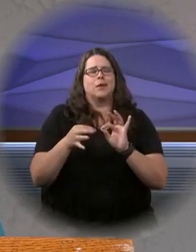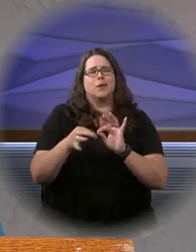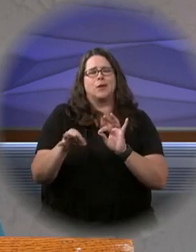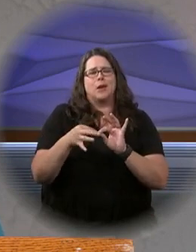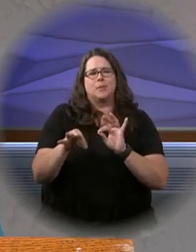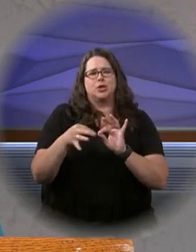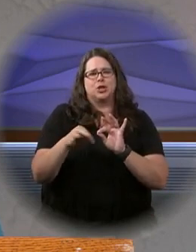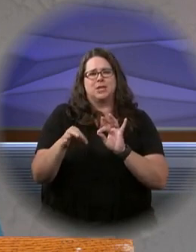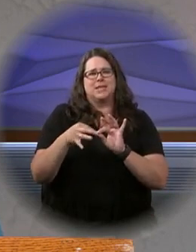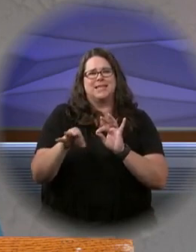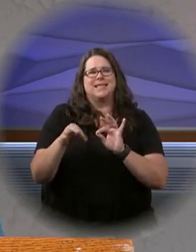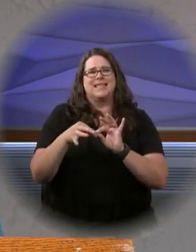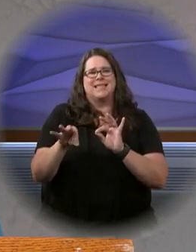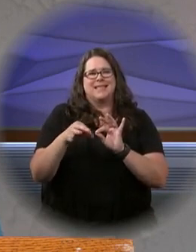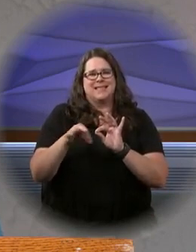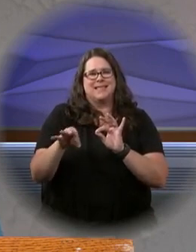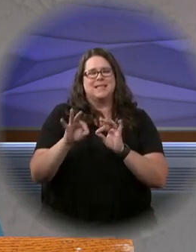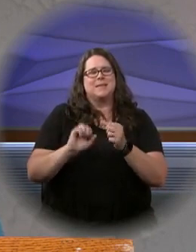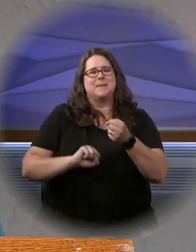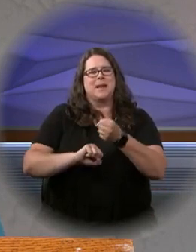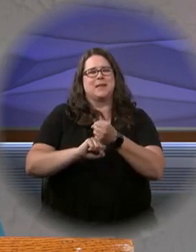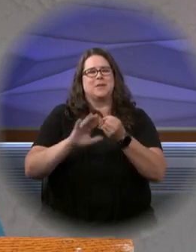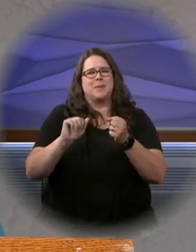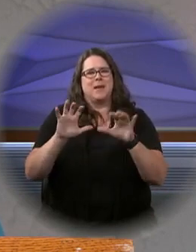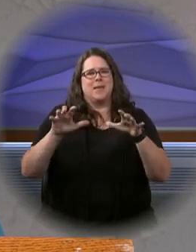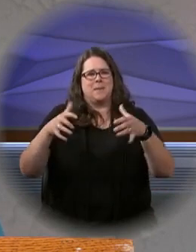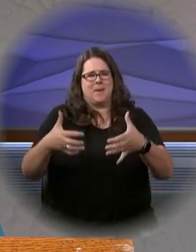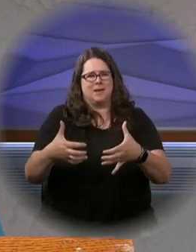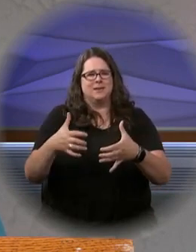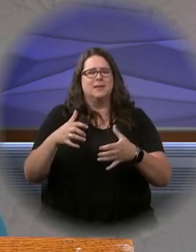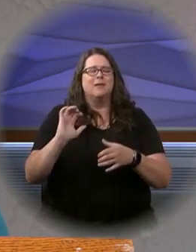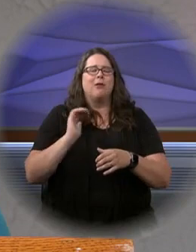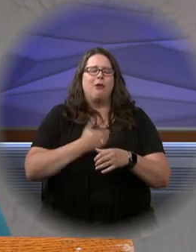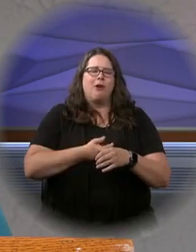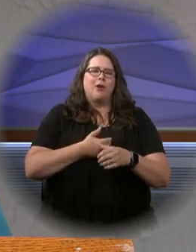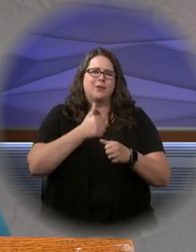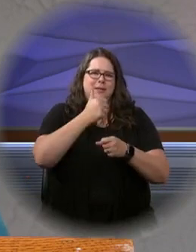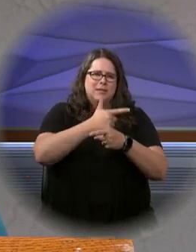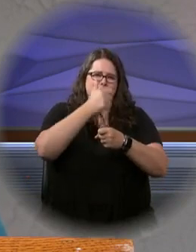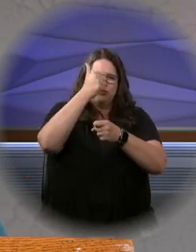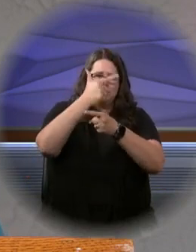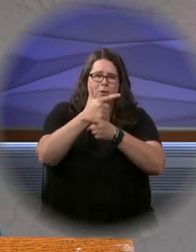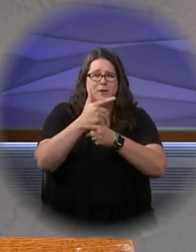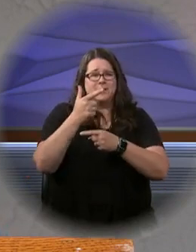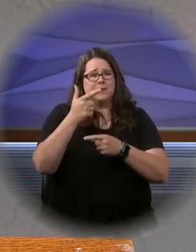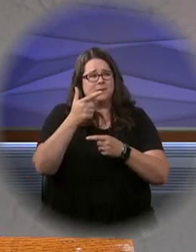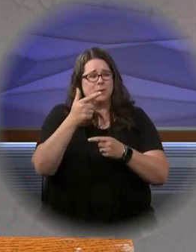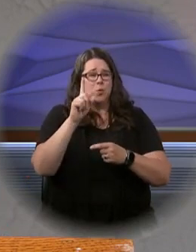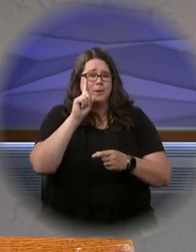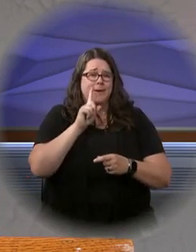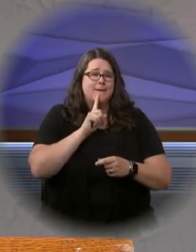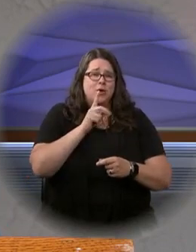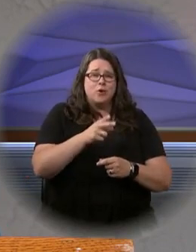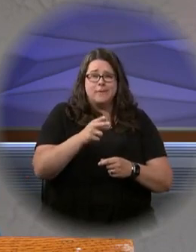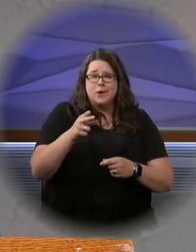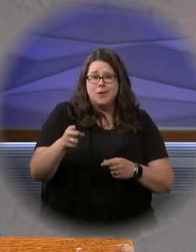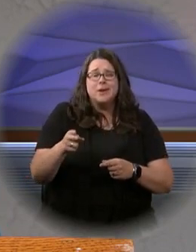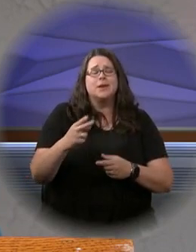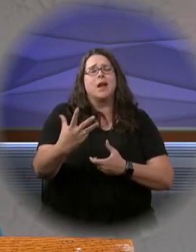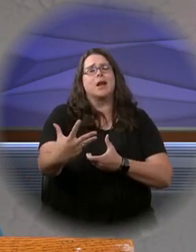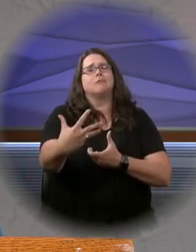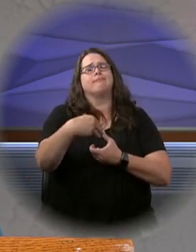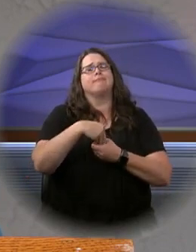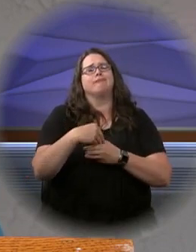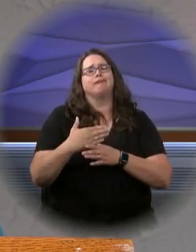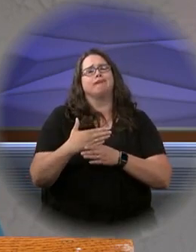captioning sponsored by the Apostolate, our sisters and brothers in faith who are deaf or hard of